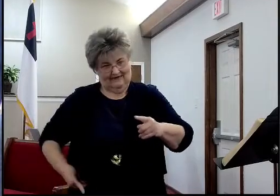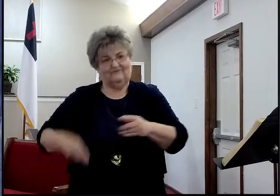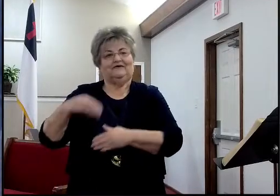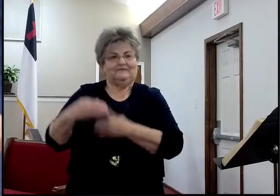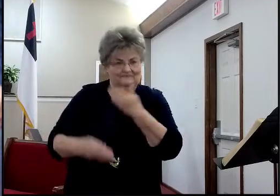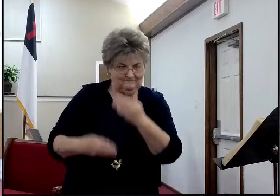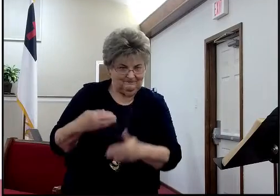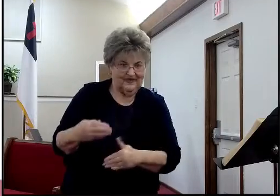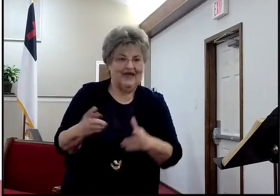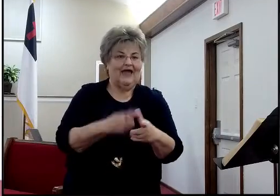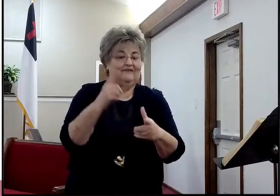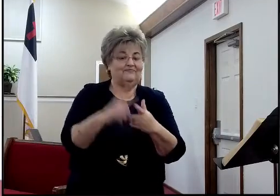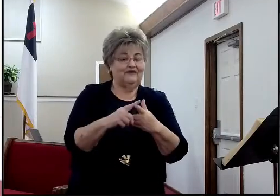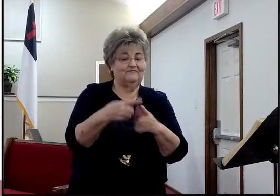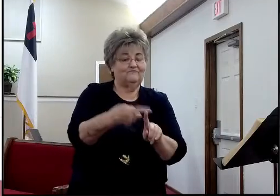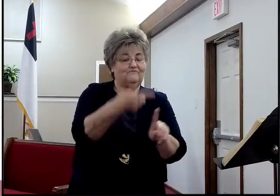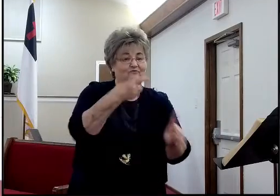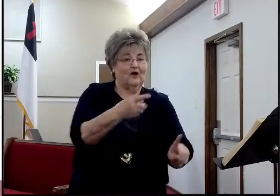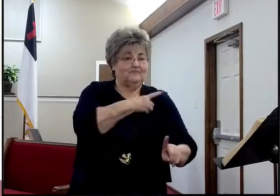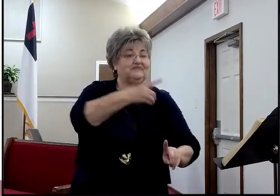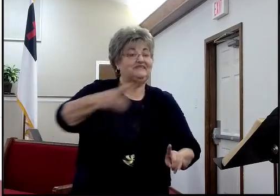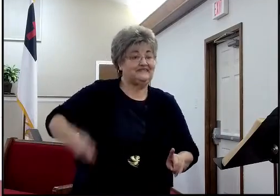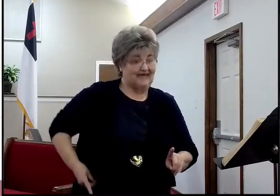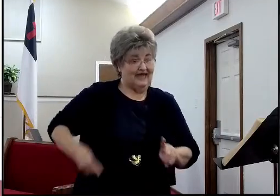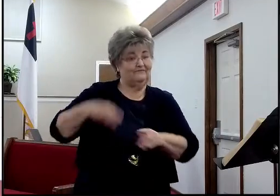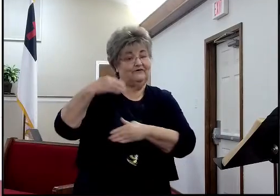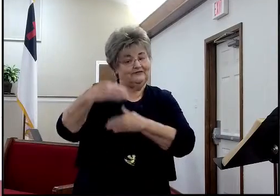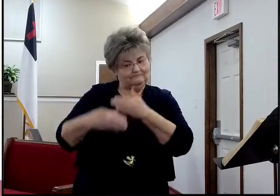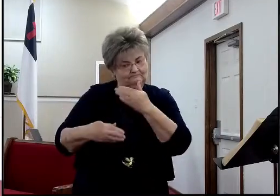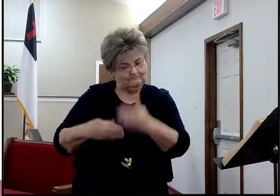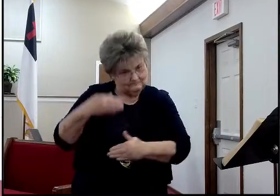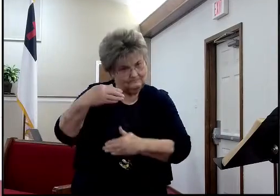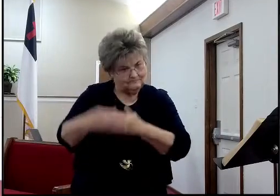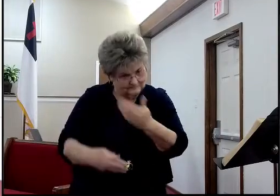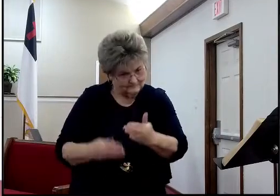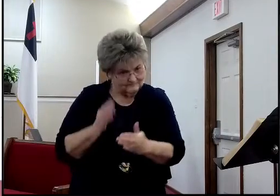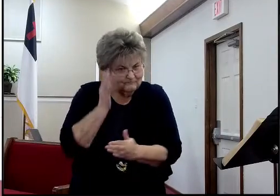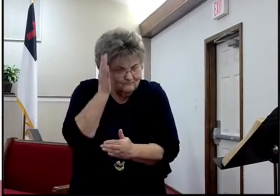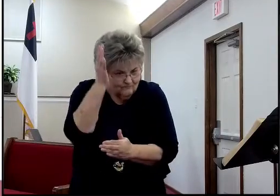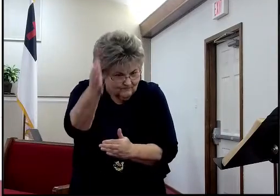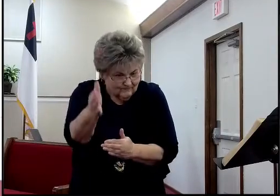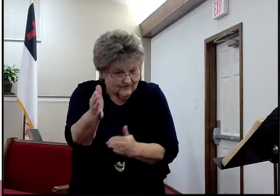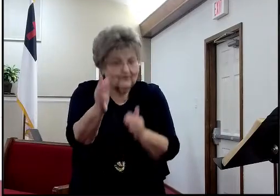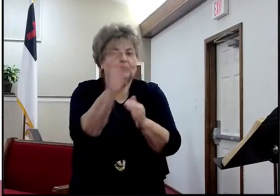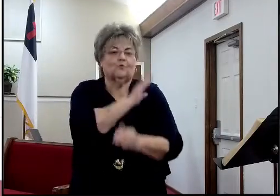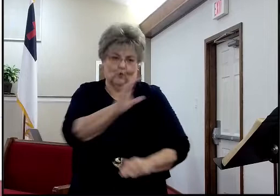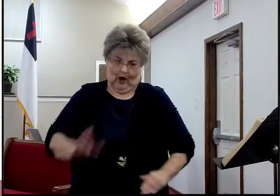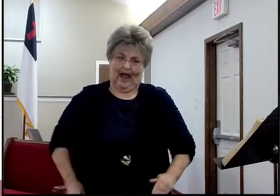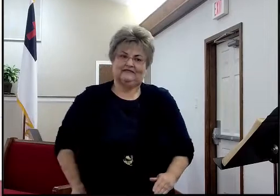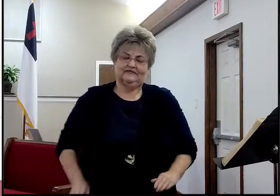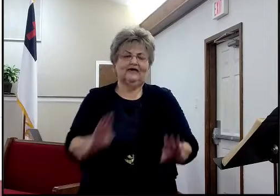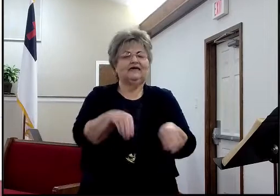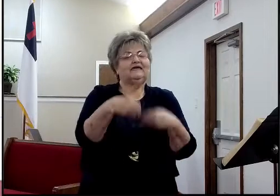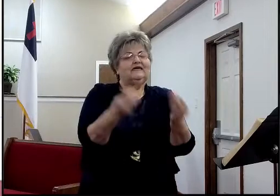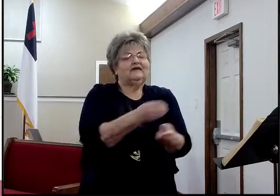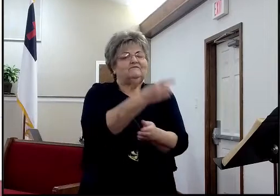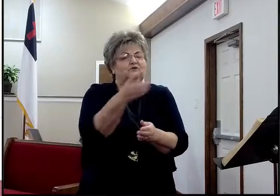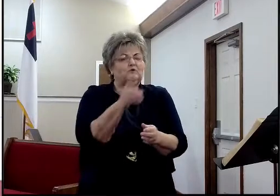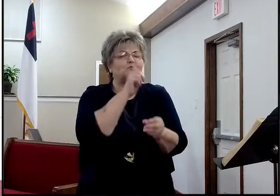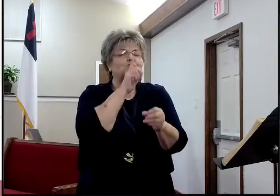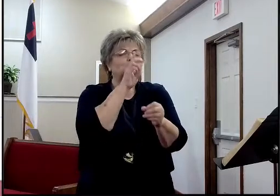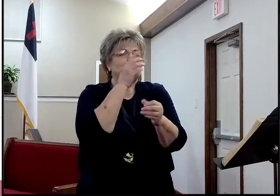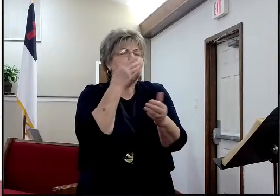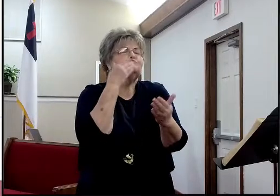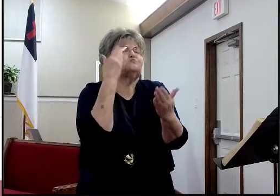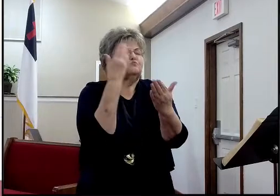proved right. Not that God needs to be proved right, but he would establish that and give you the evidence for what reason? Why would he codify that